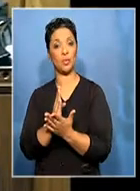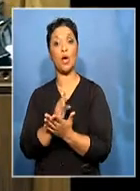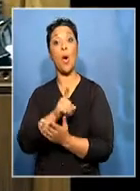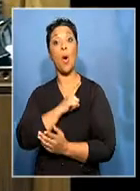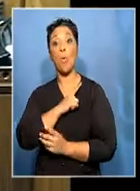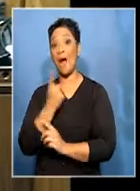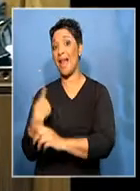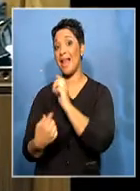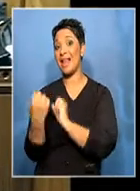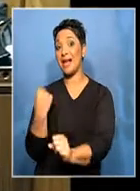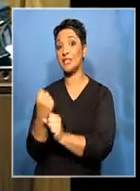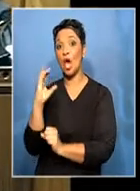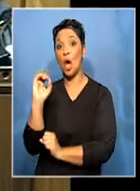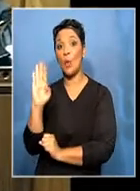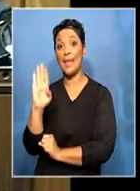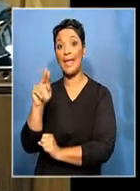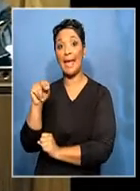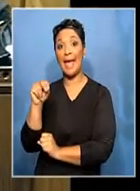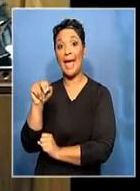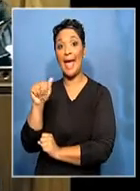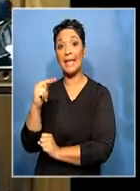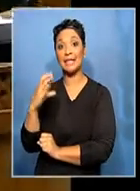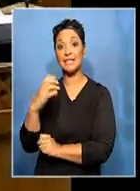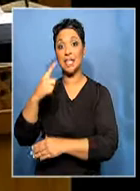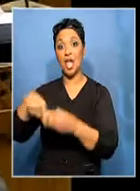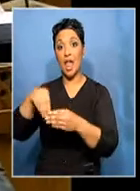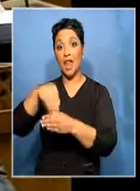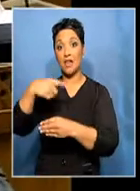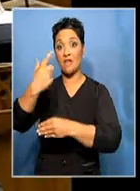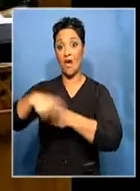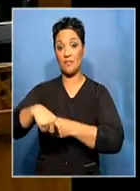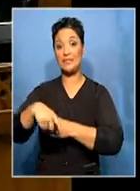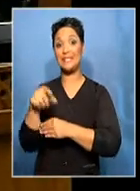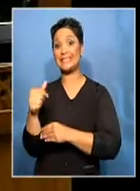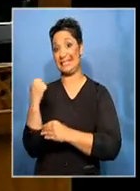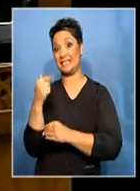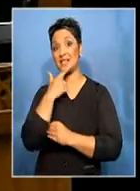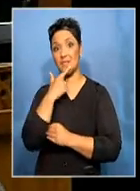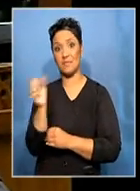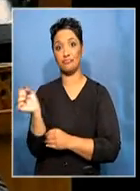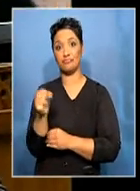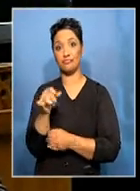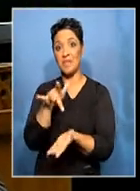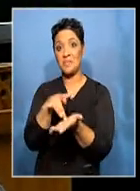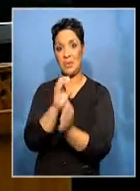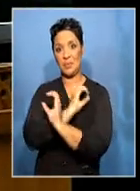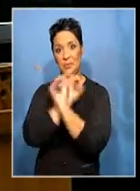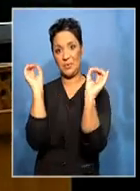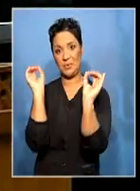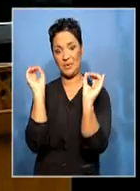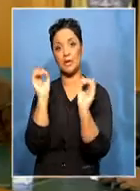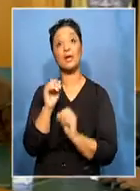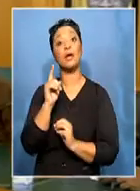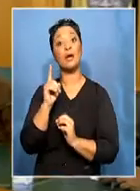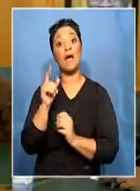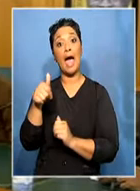to secure an NEC placing at the ANC's elective conference in Mangaung in December. The ruling party says